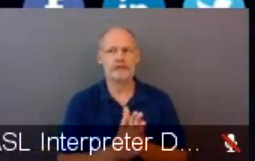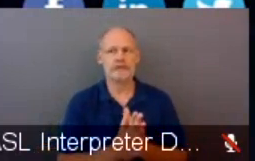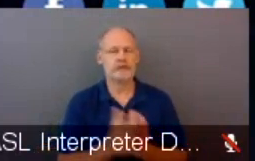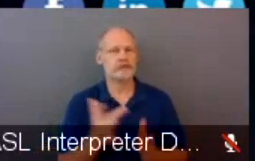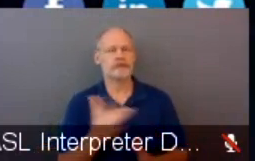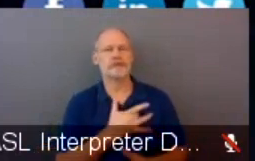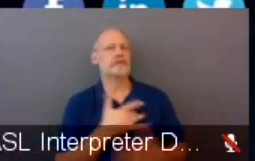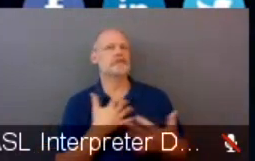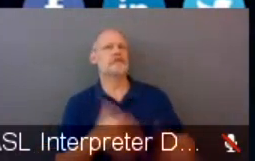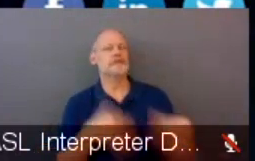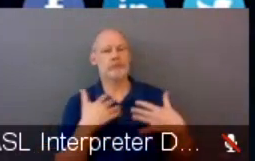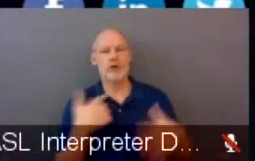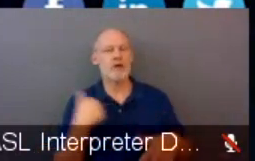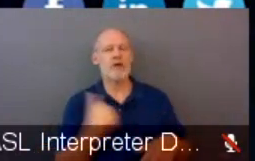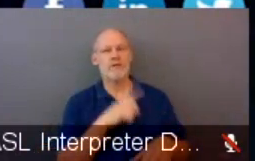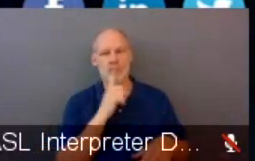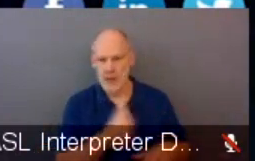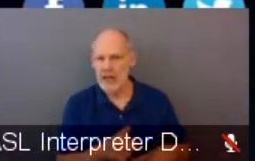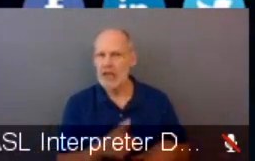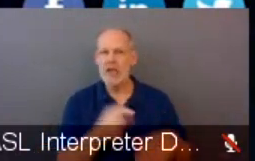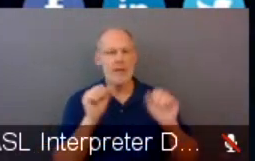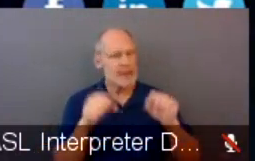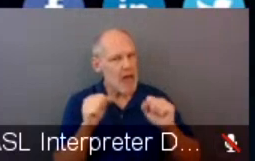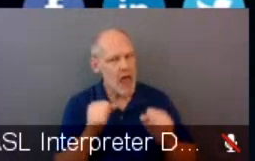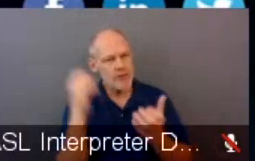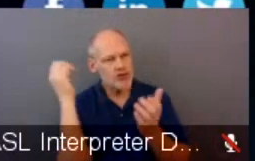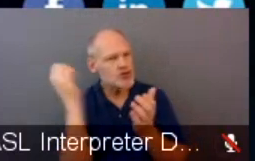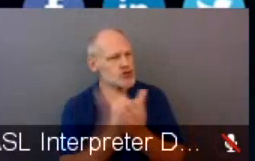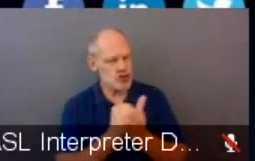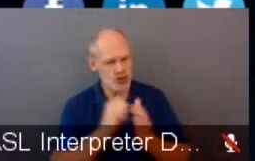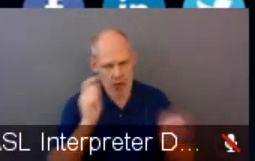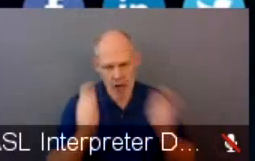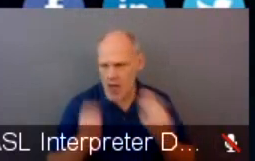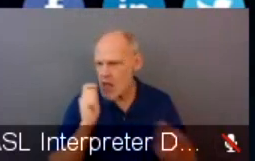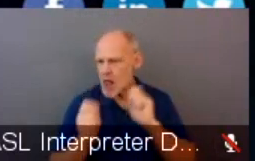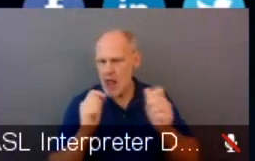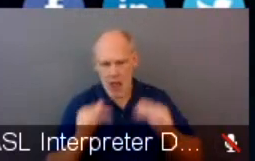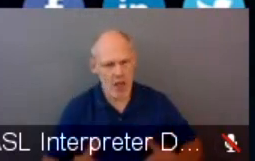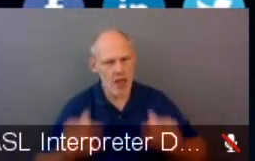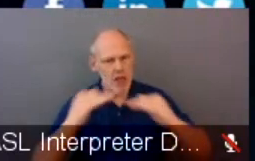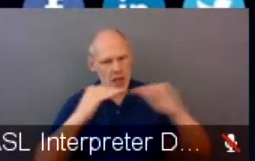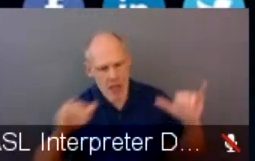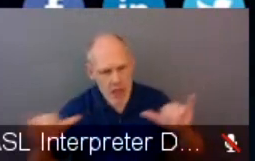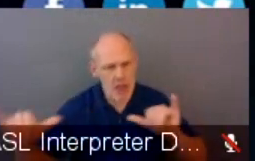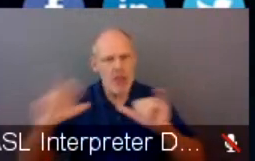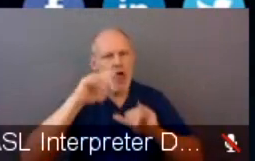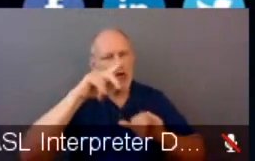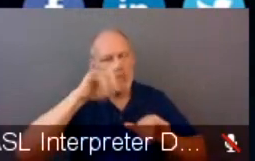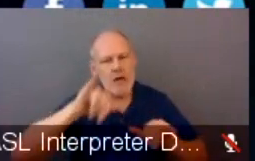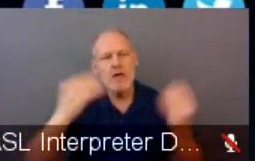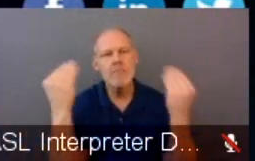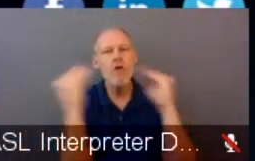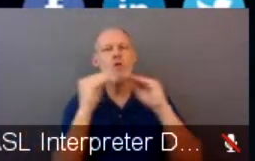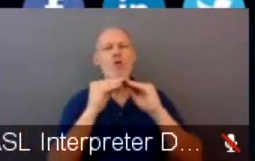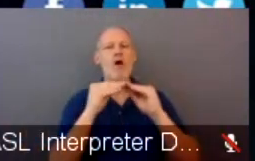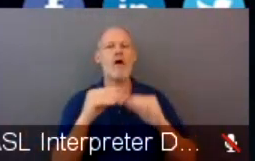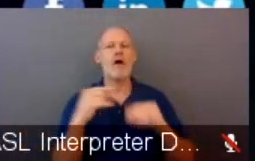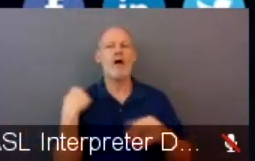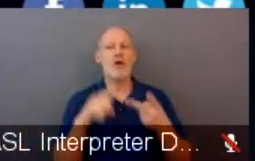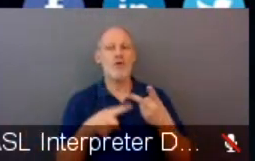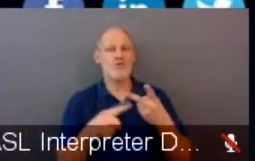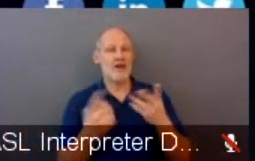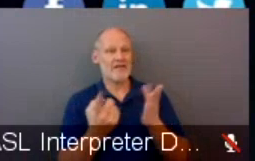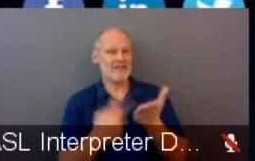in our work as core values, core principles. And we are